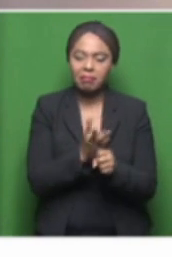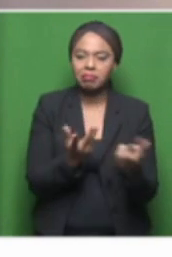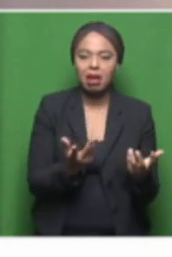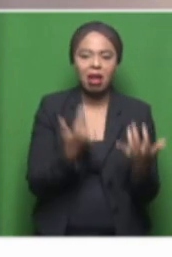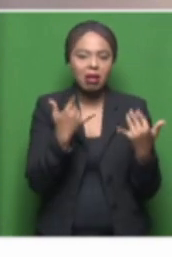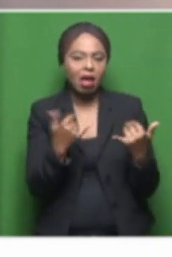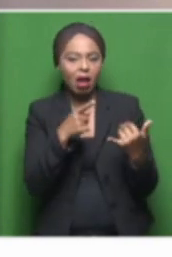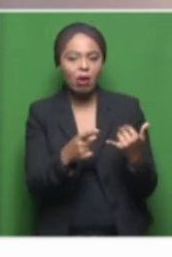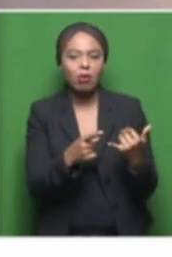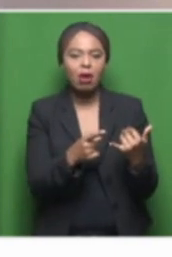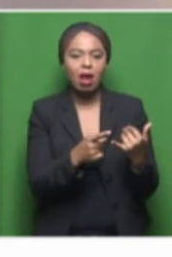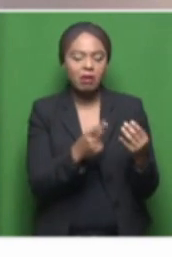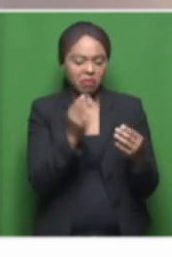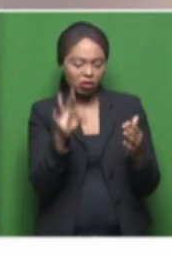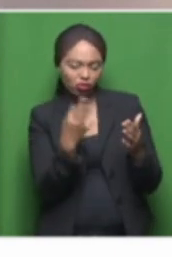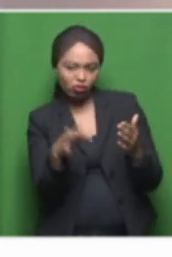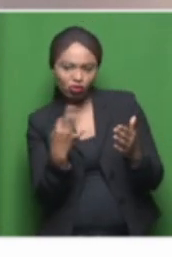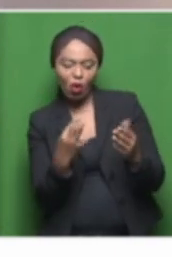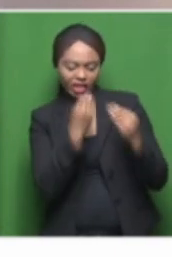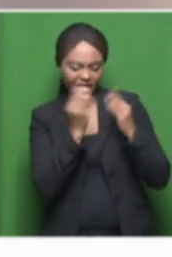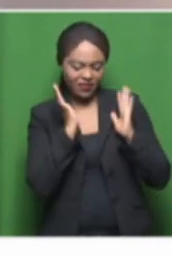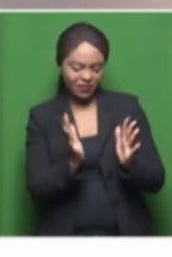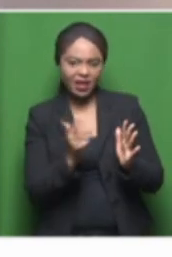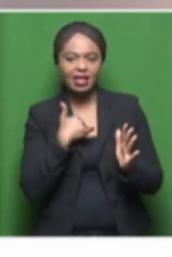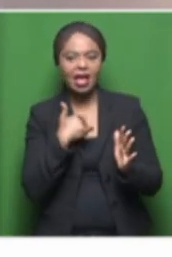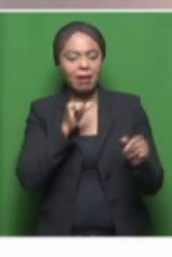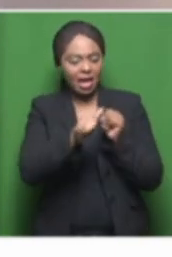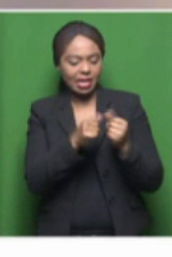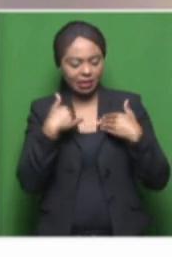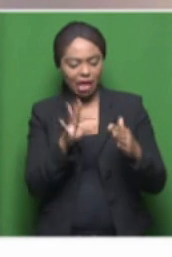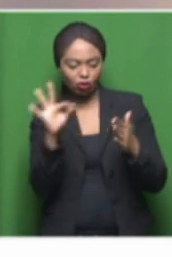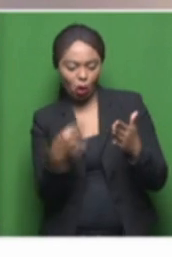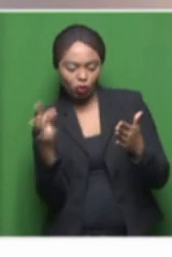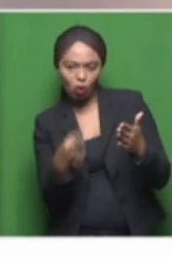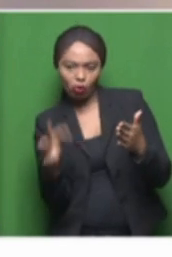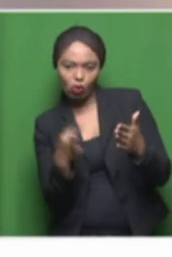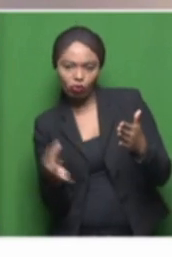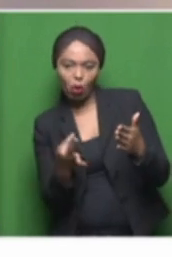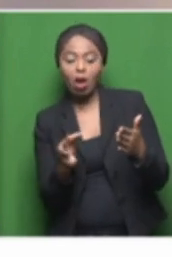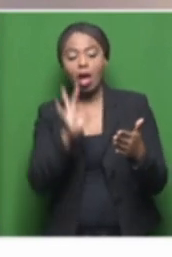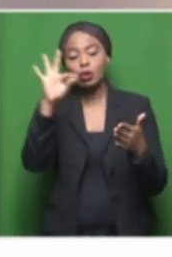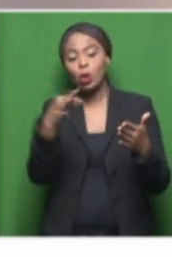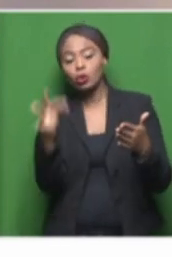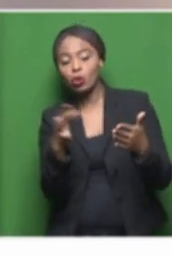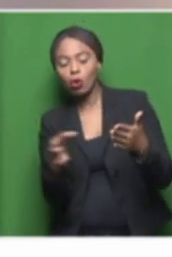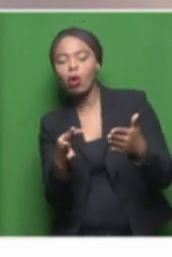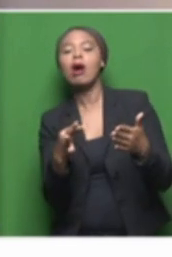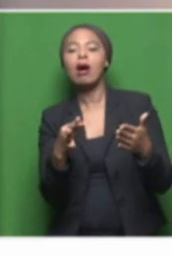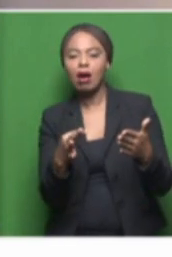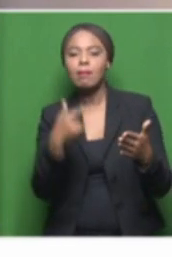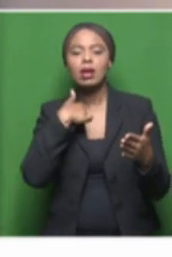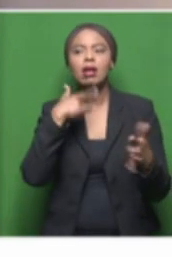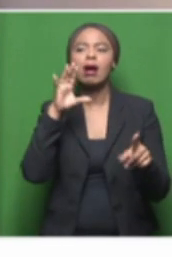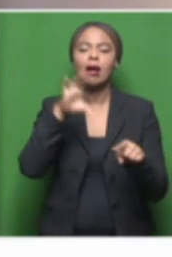you know, why don't I try that to make arts? So I started sewing, sewing, sewing, and, um, I realized that, you know, this is